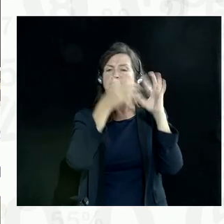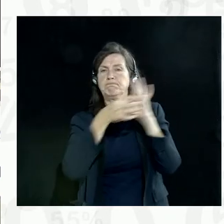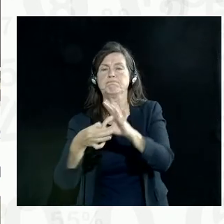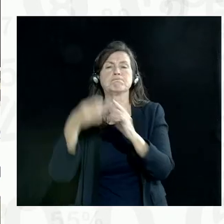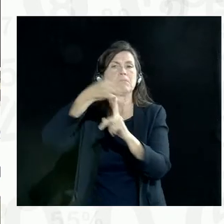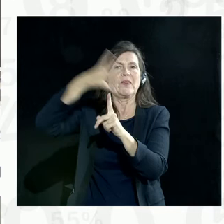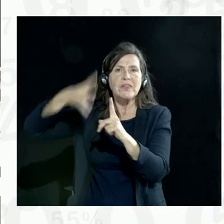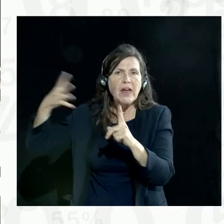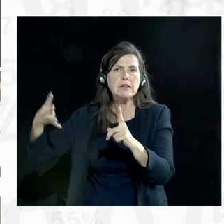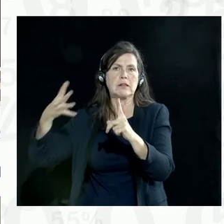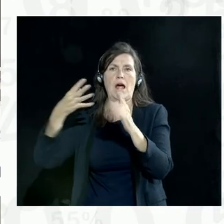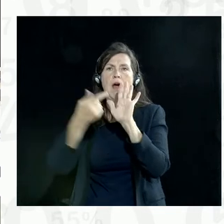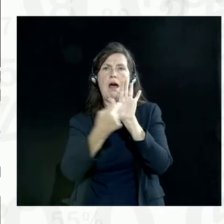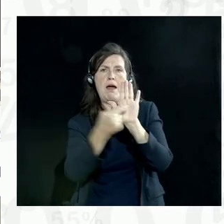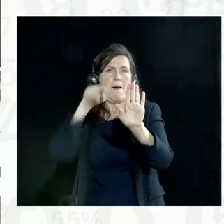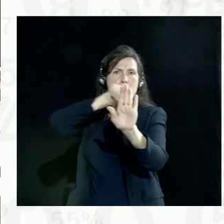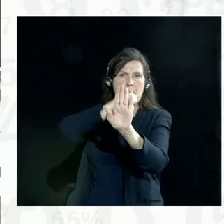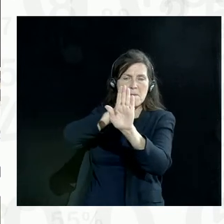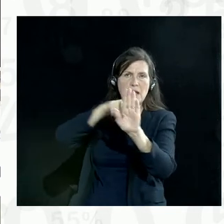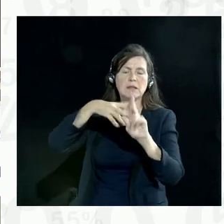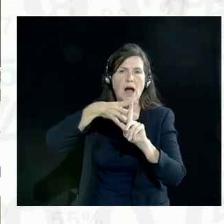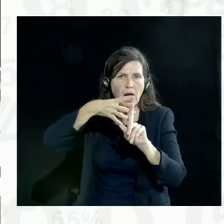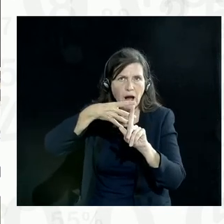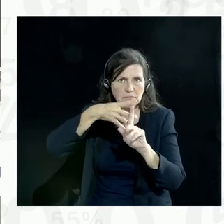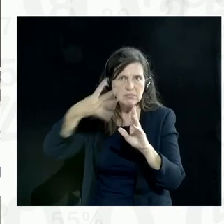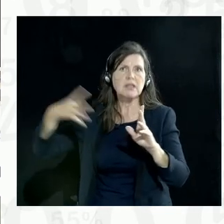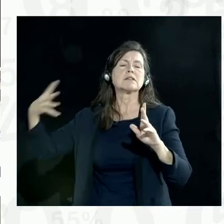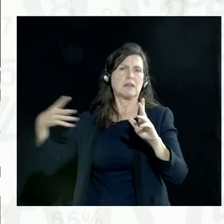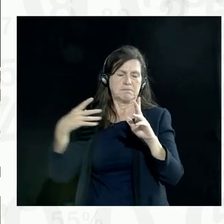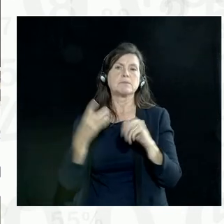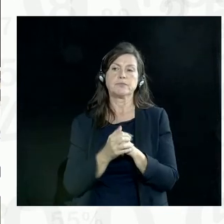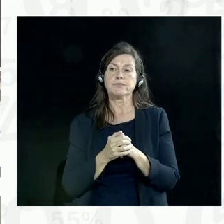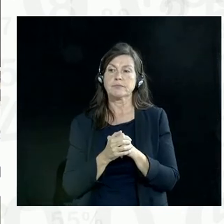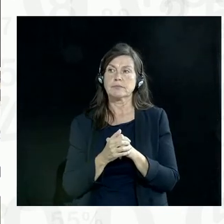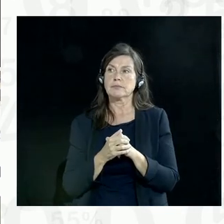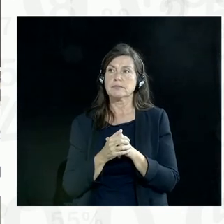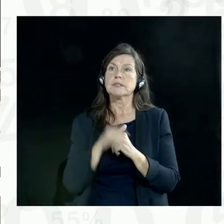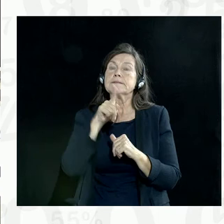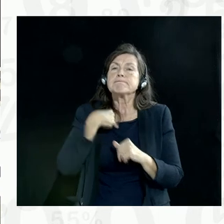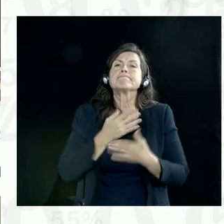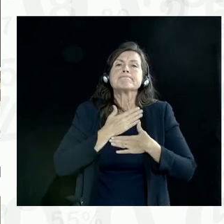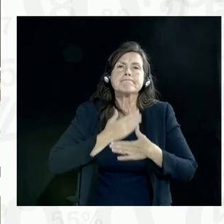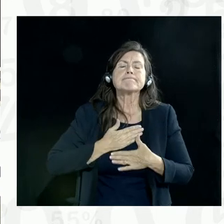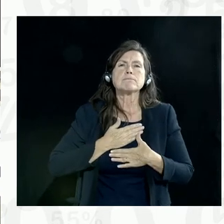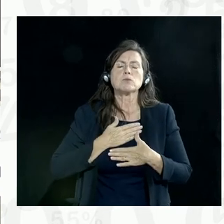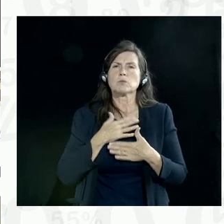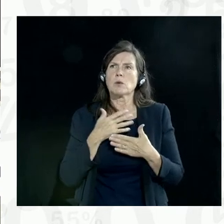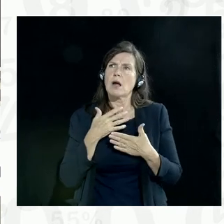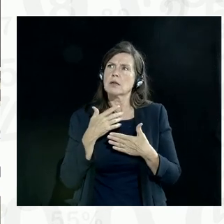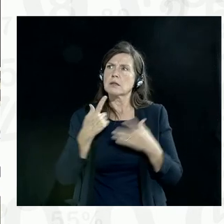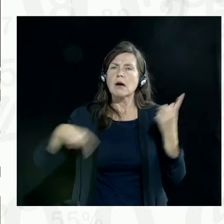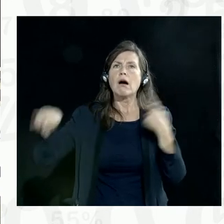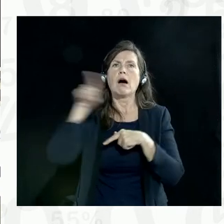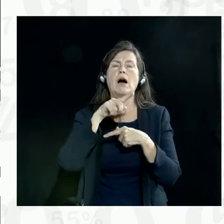And just one final point before I give up the floor, I would like us to make sure that we don't conflate